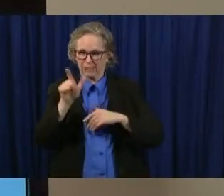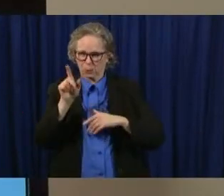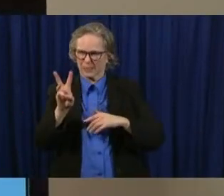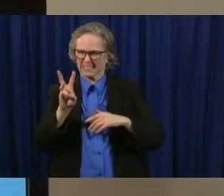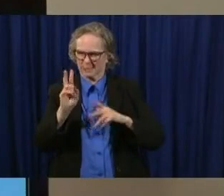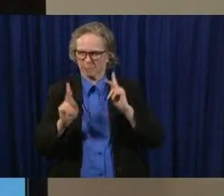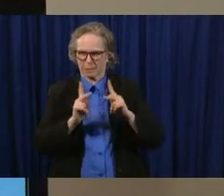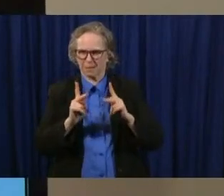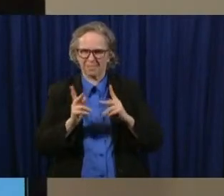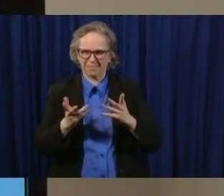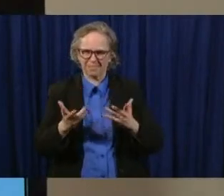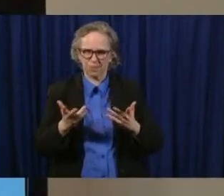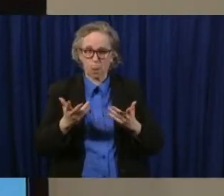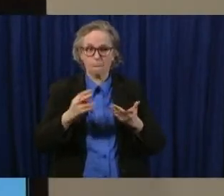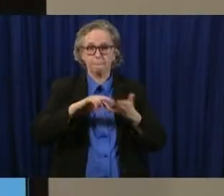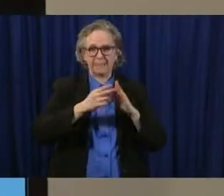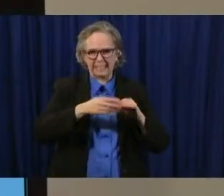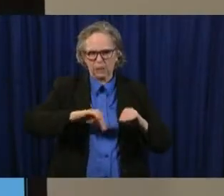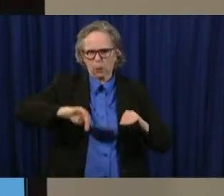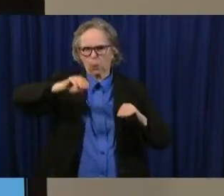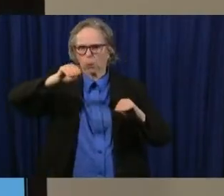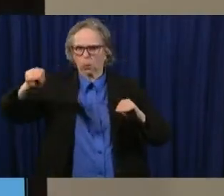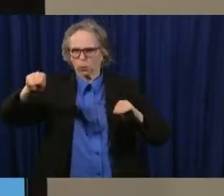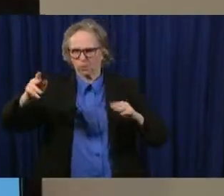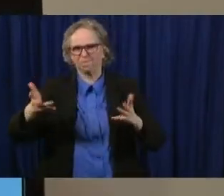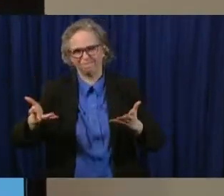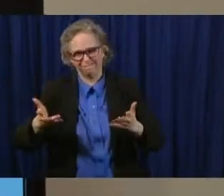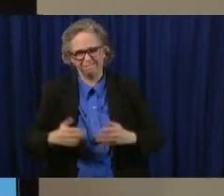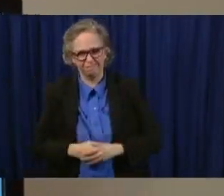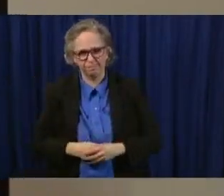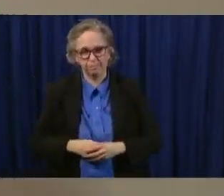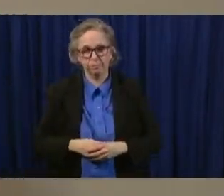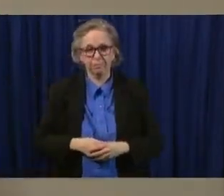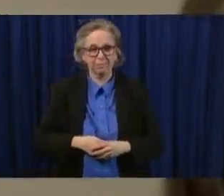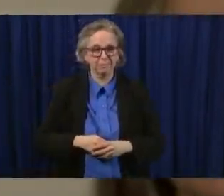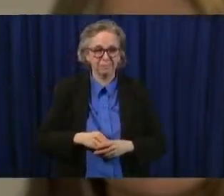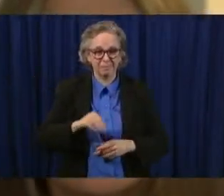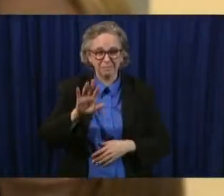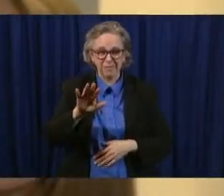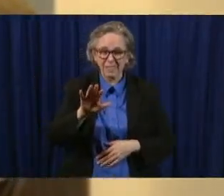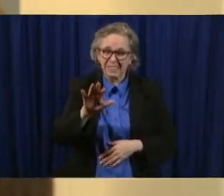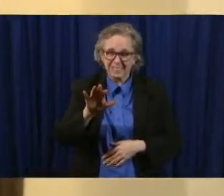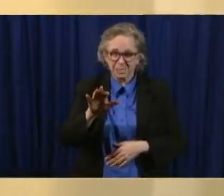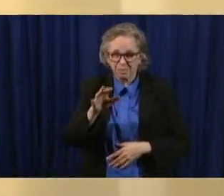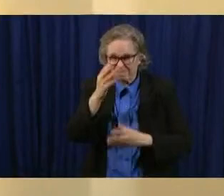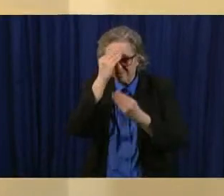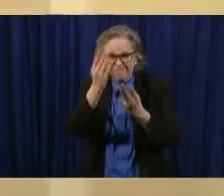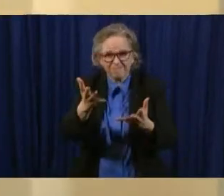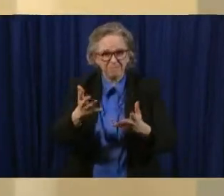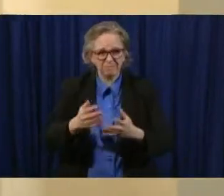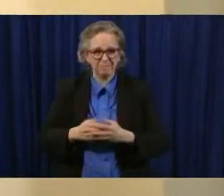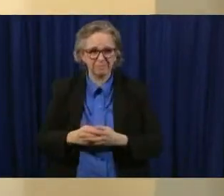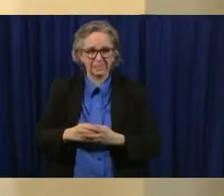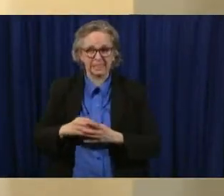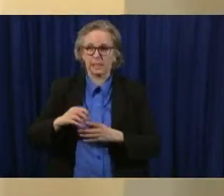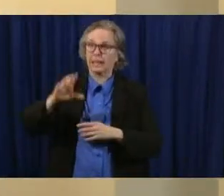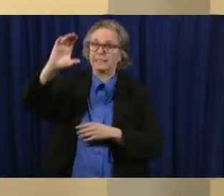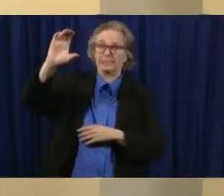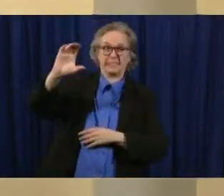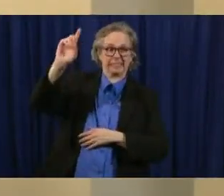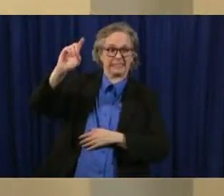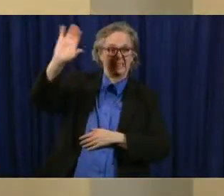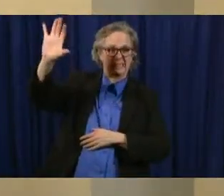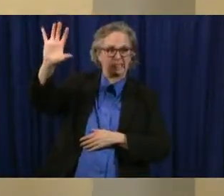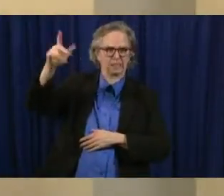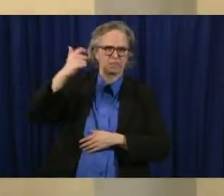are our numbers today i do want to note that um some of the symptoms that the cdc has changed in their